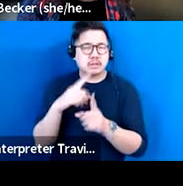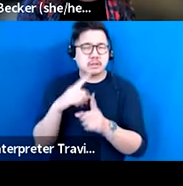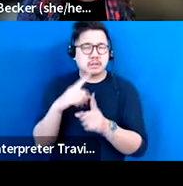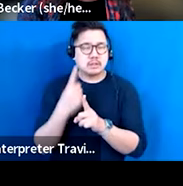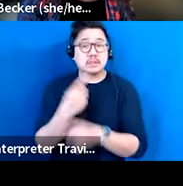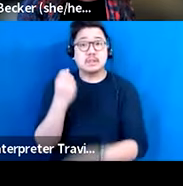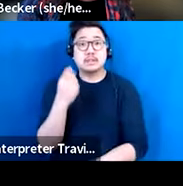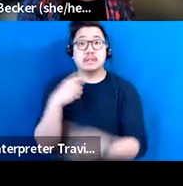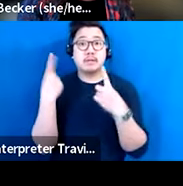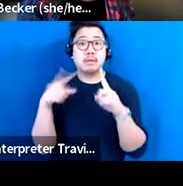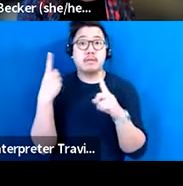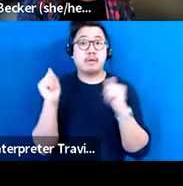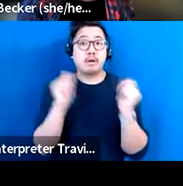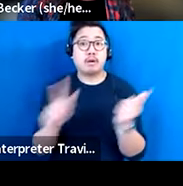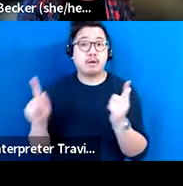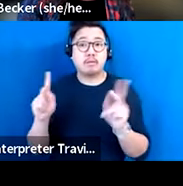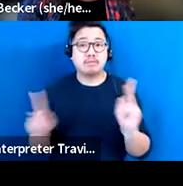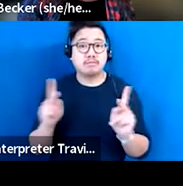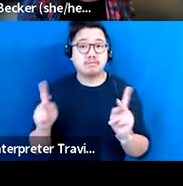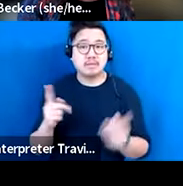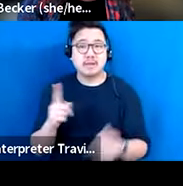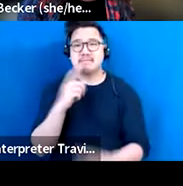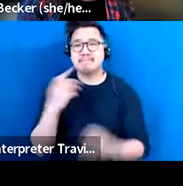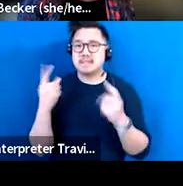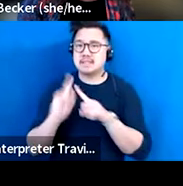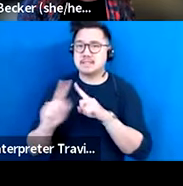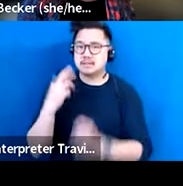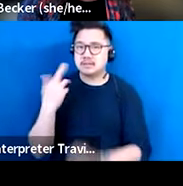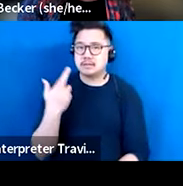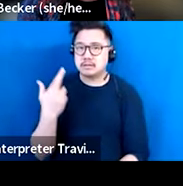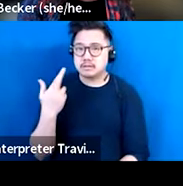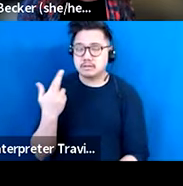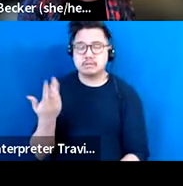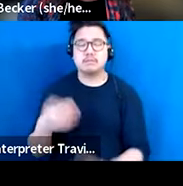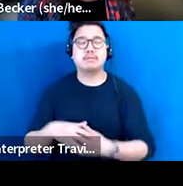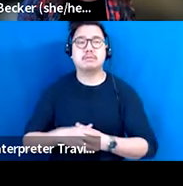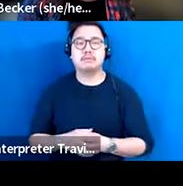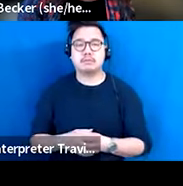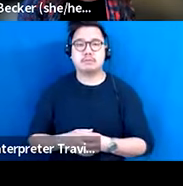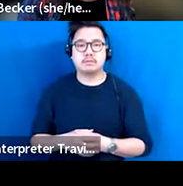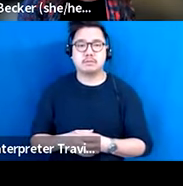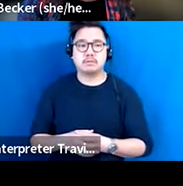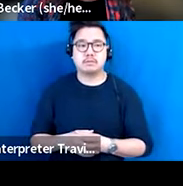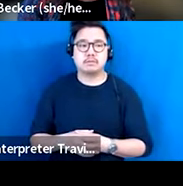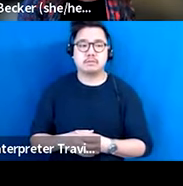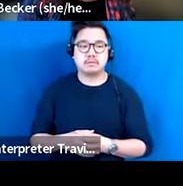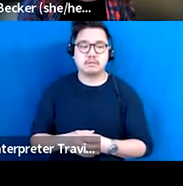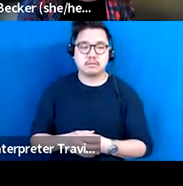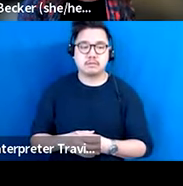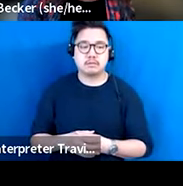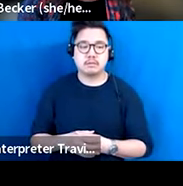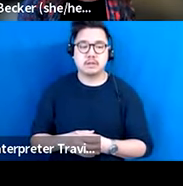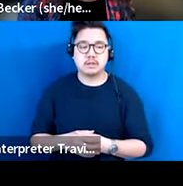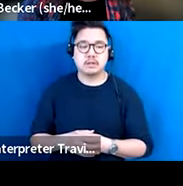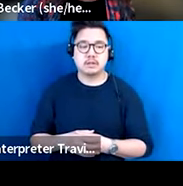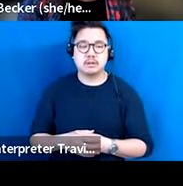for all of us for a lot, like, lots of reasons. We have had an incredibly, like, visceral